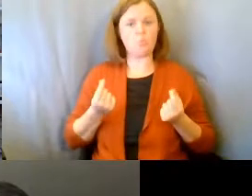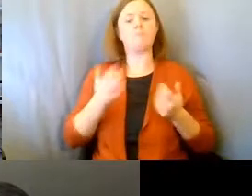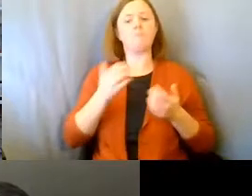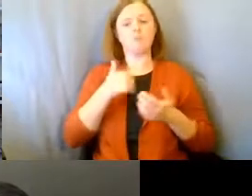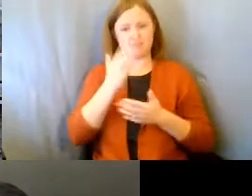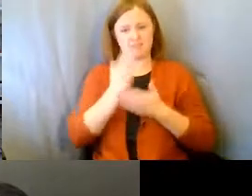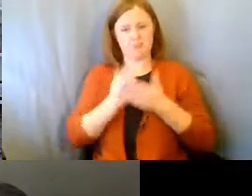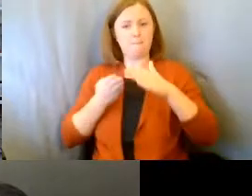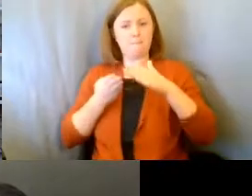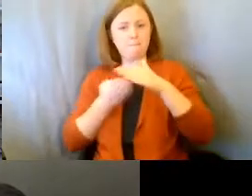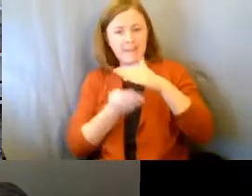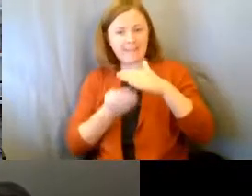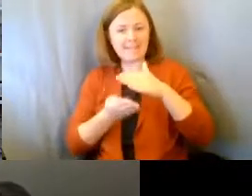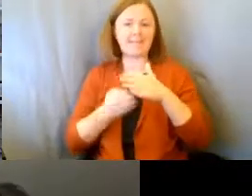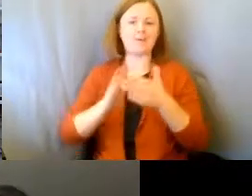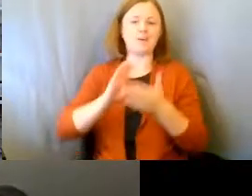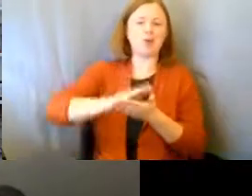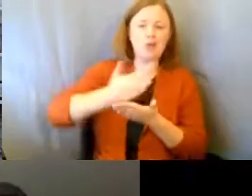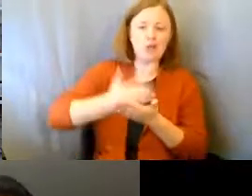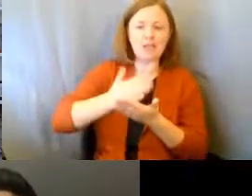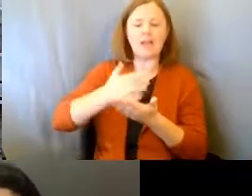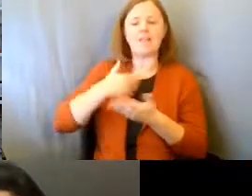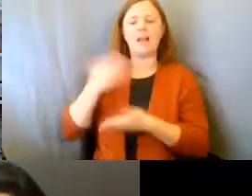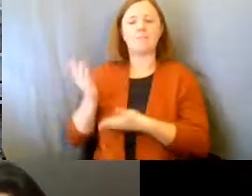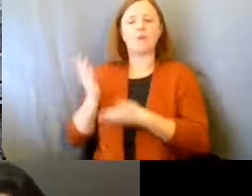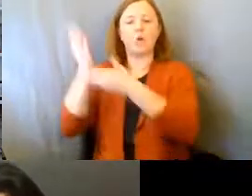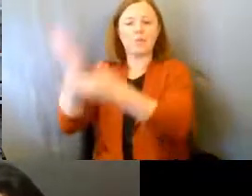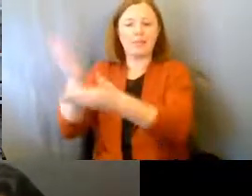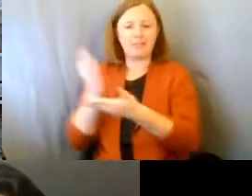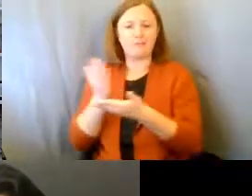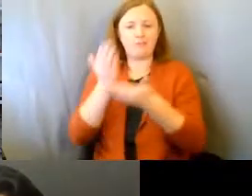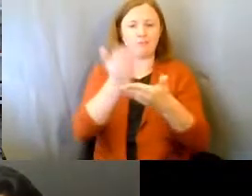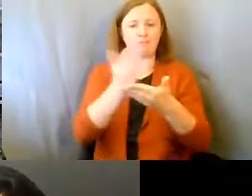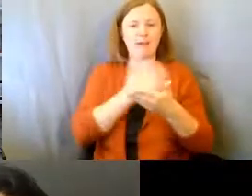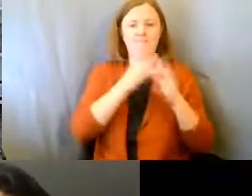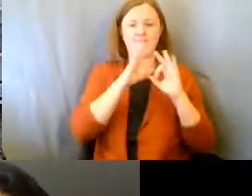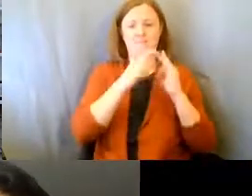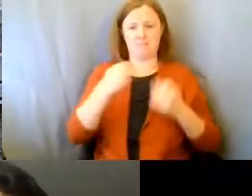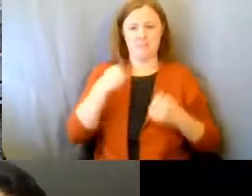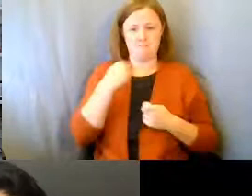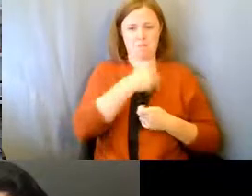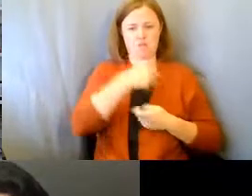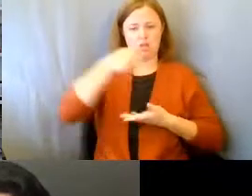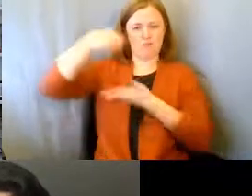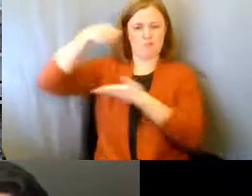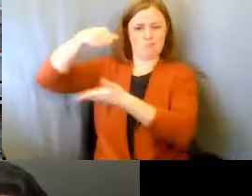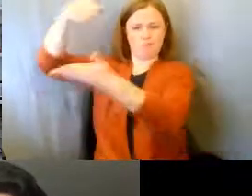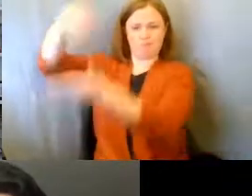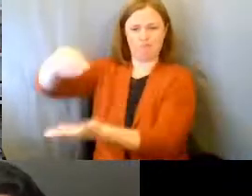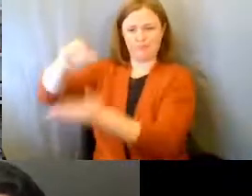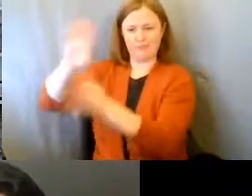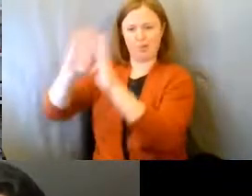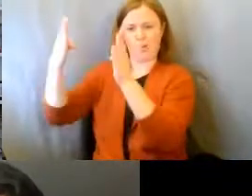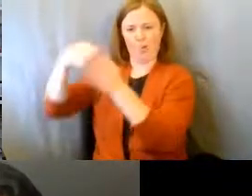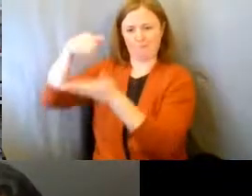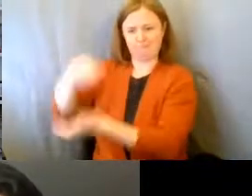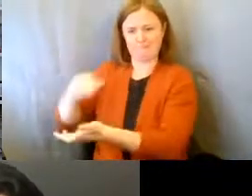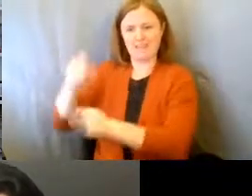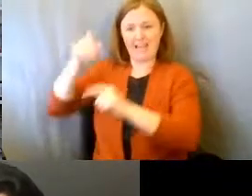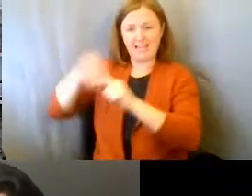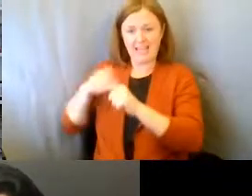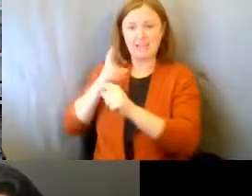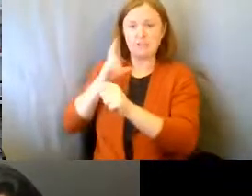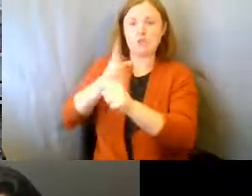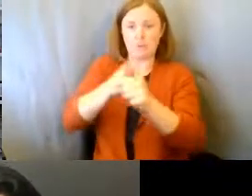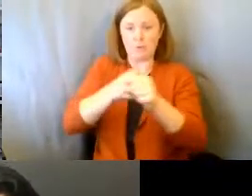some baking and some cooking, and then I'm going to go deliver things on each of my family members' doorsteps, so that even though I can't be